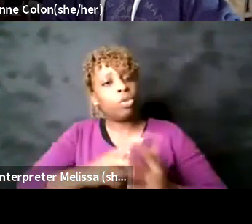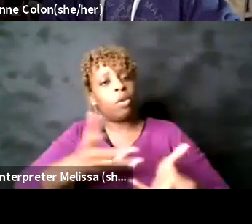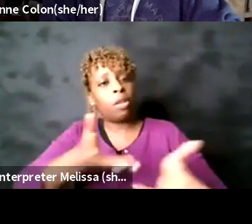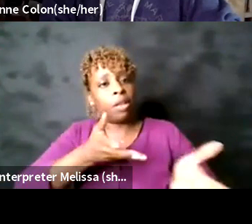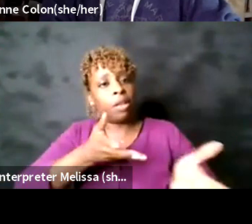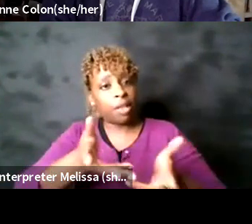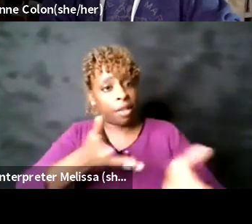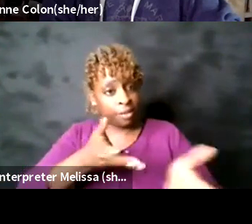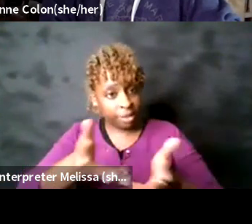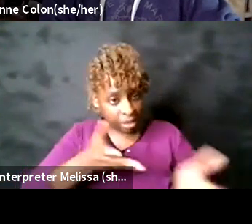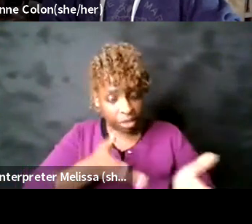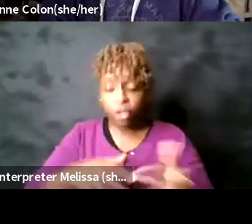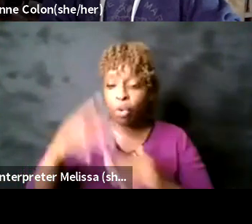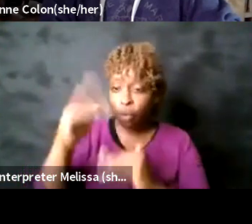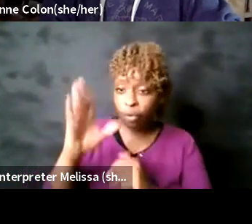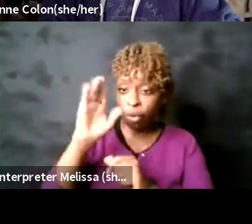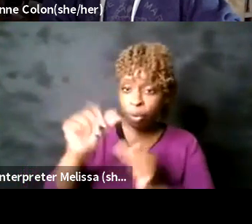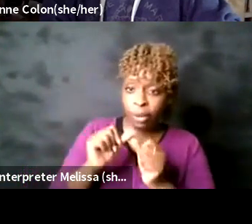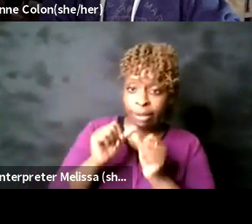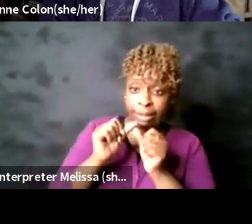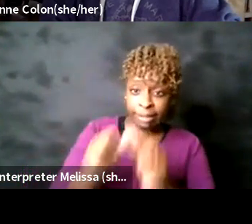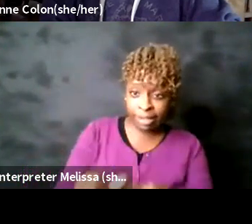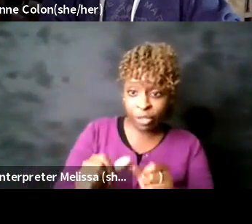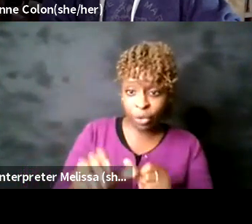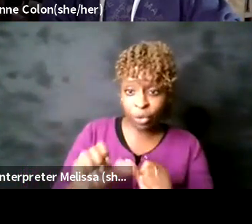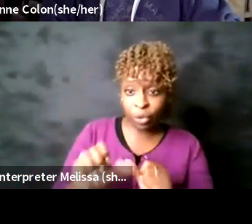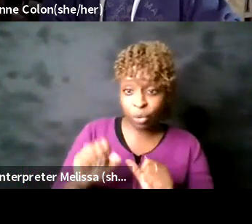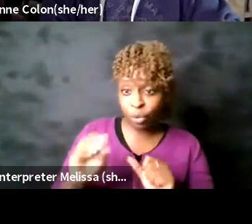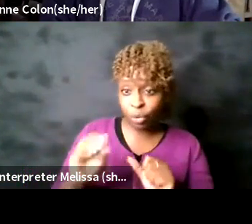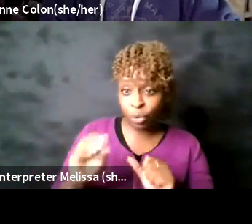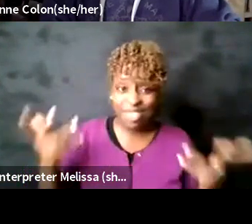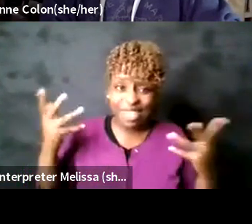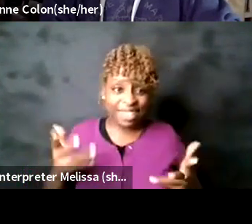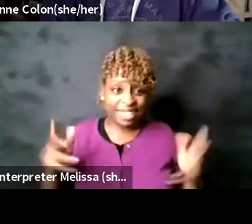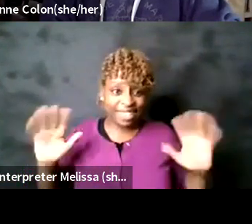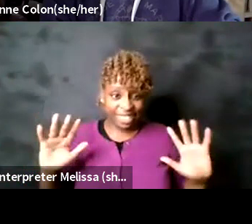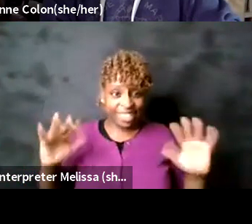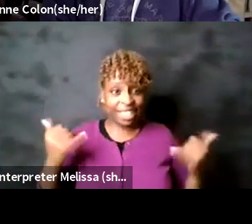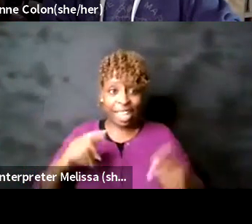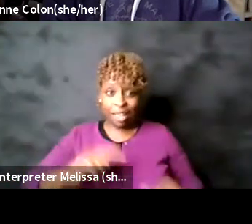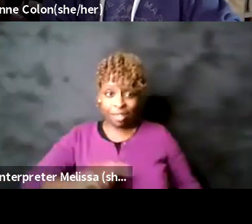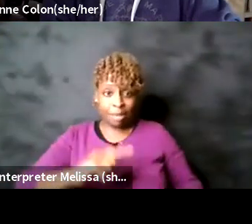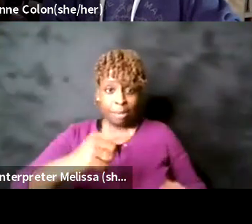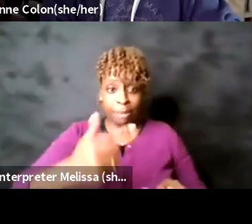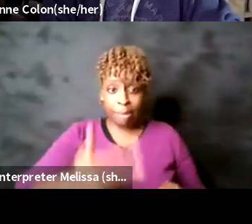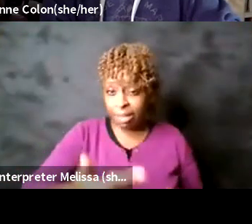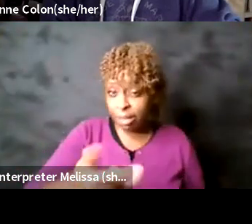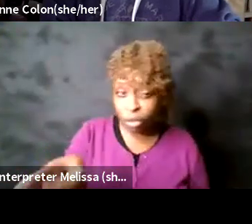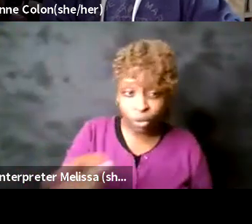still be having um so yeah that's it for me uh and i'm gonna pass it if i may to lucy ann